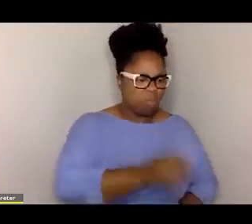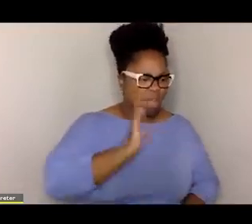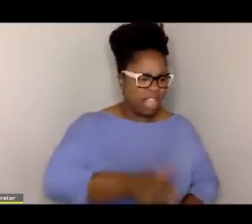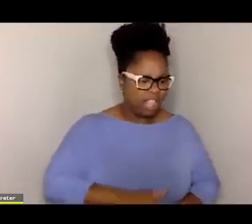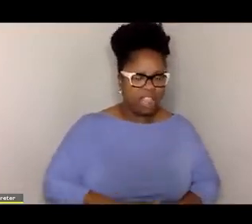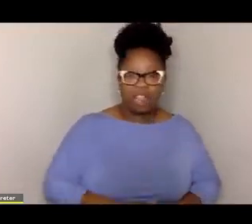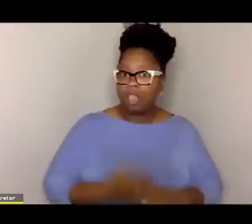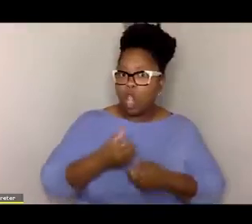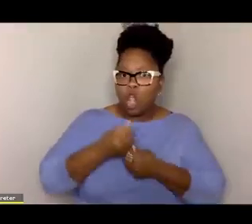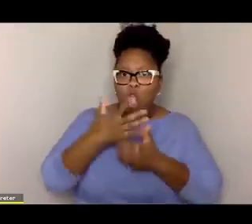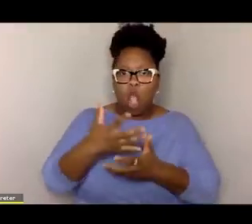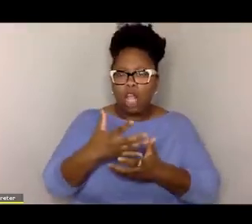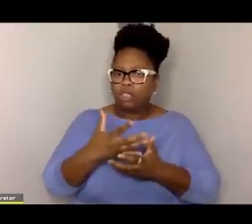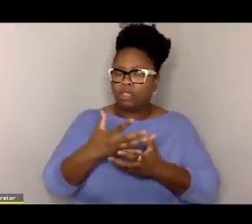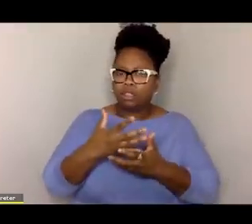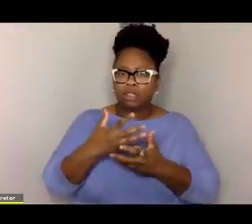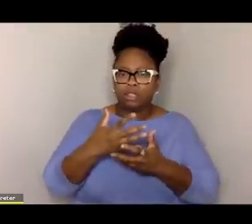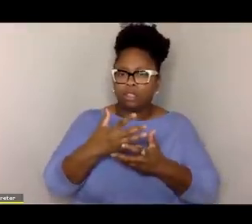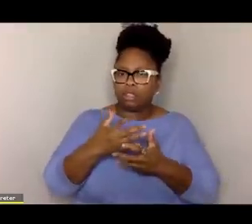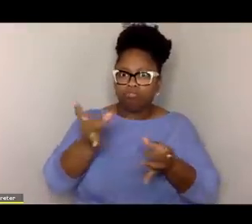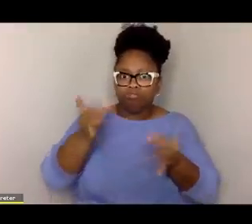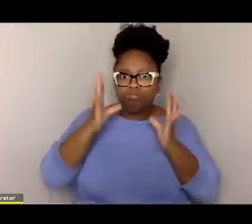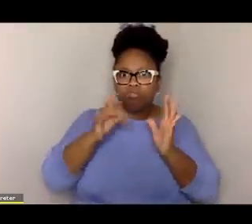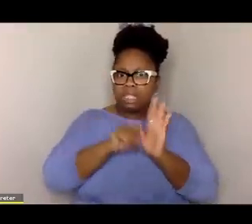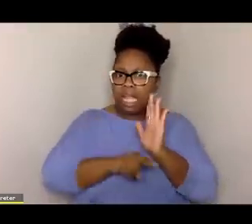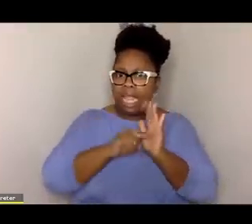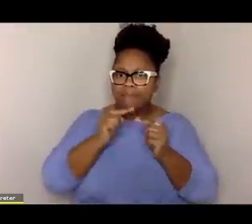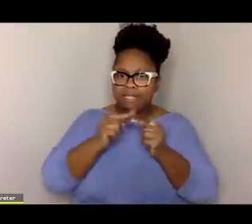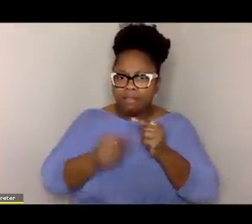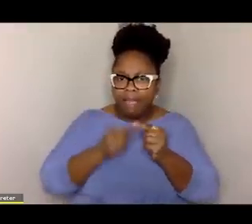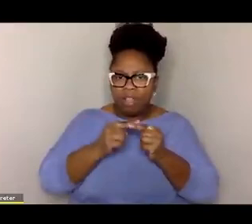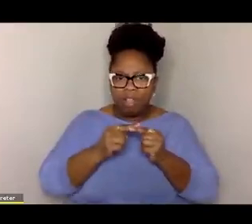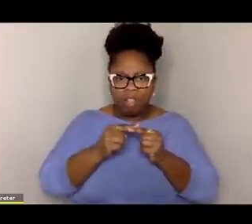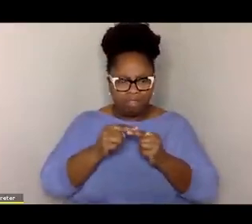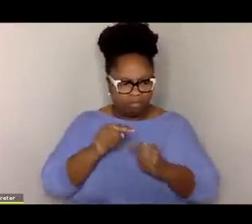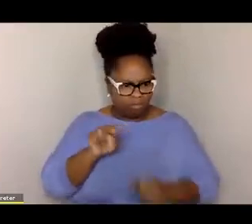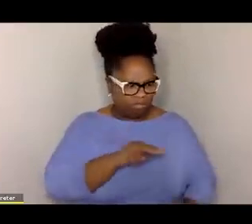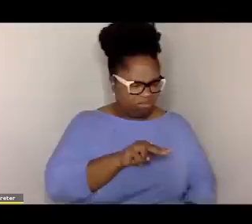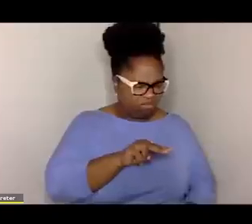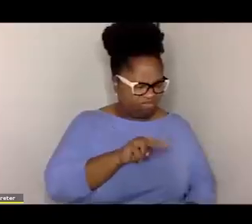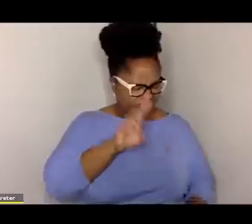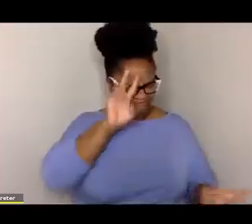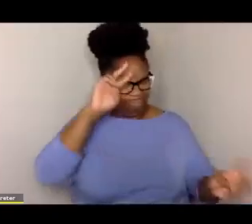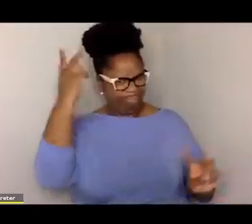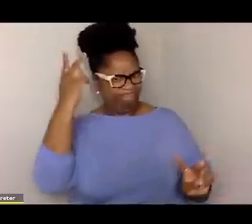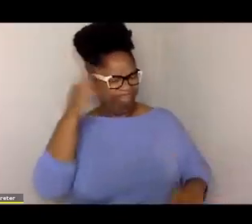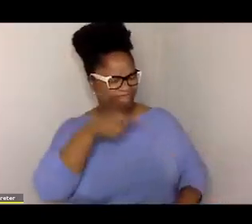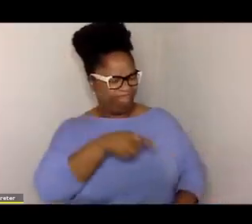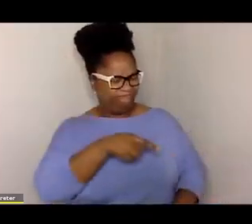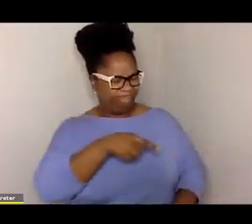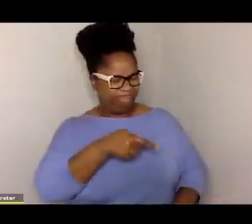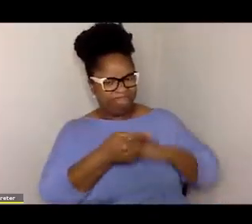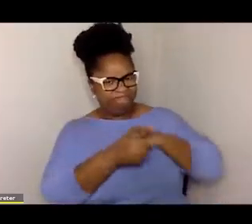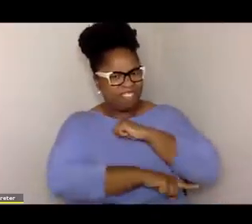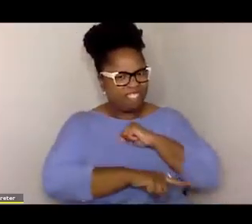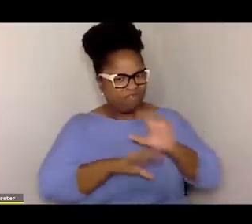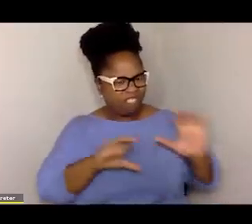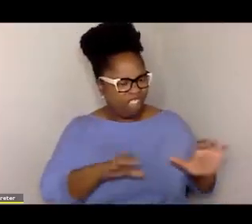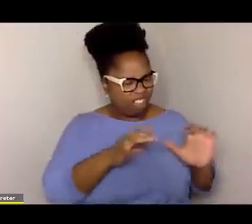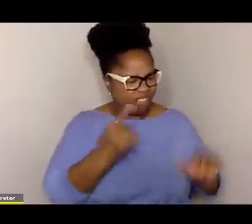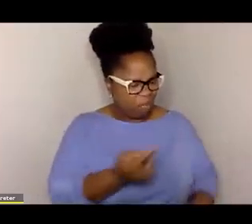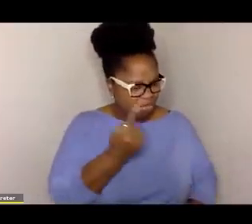literally leads to this, this sort of vicious negative cycle of misunderstanding and then